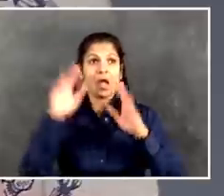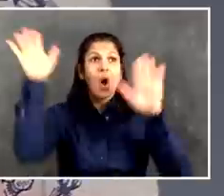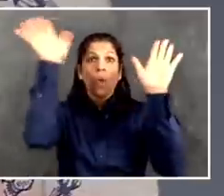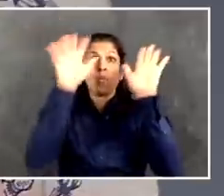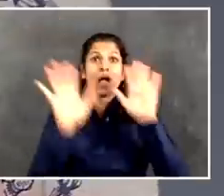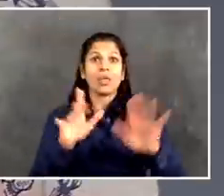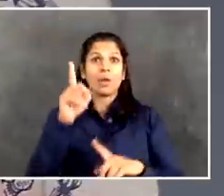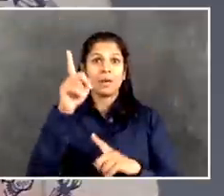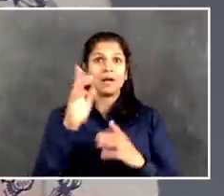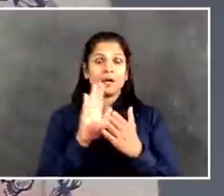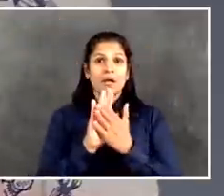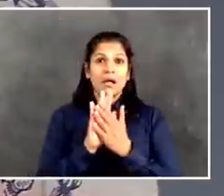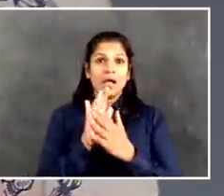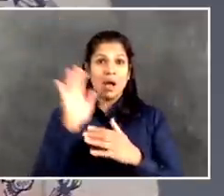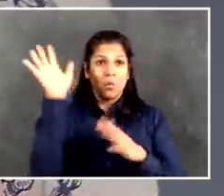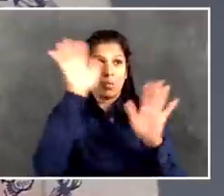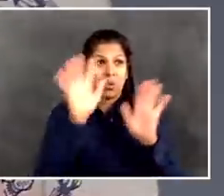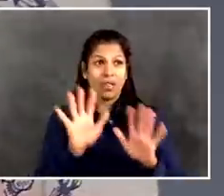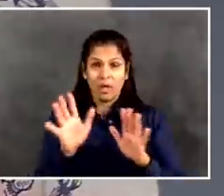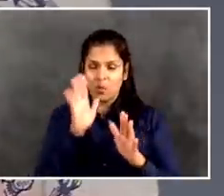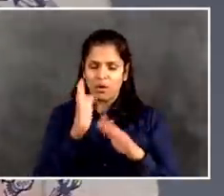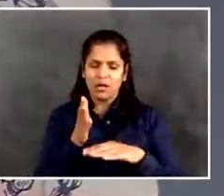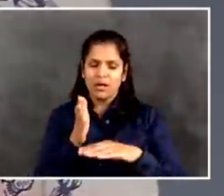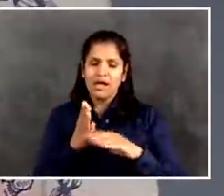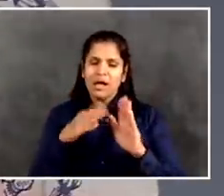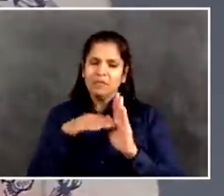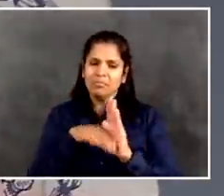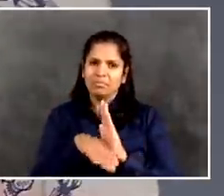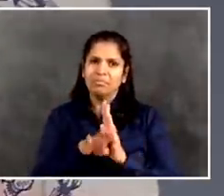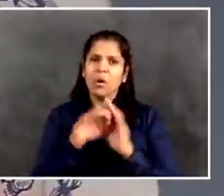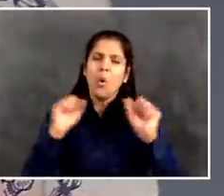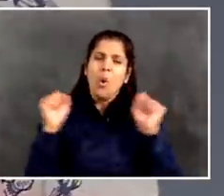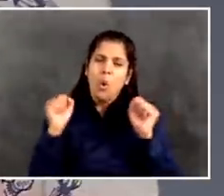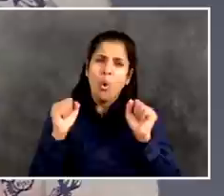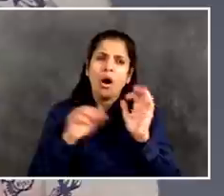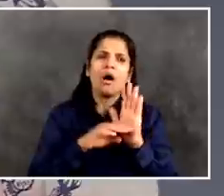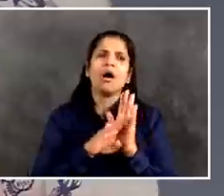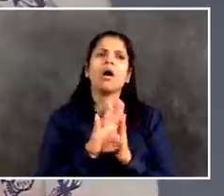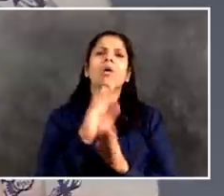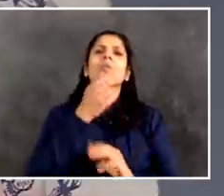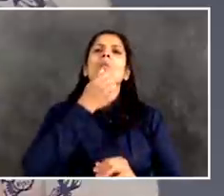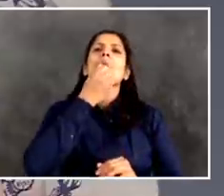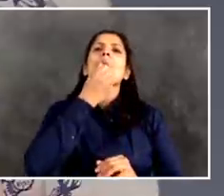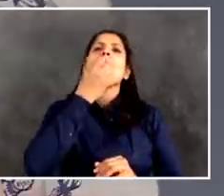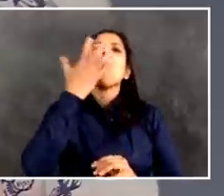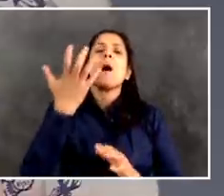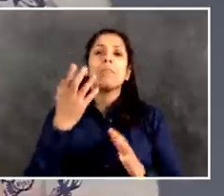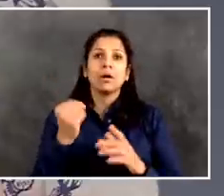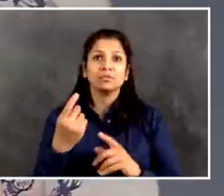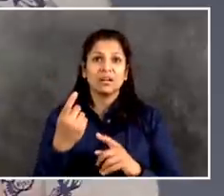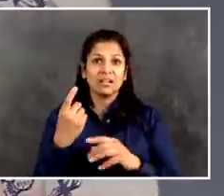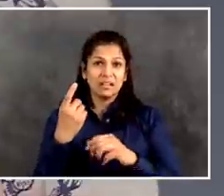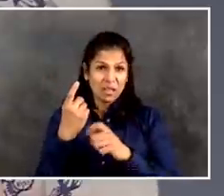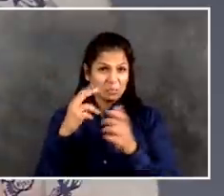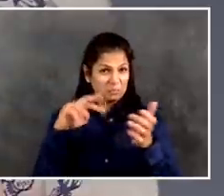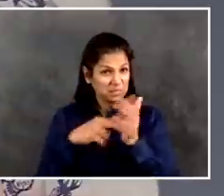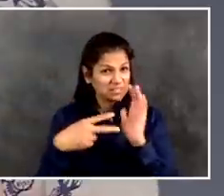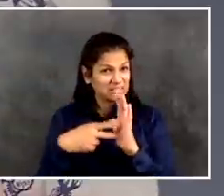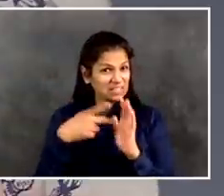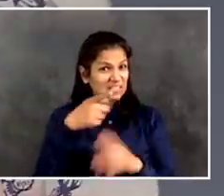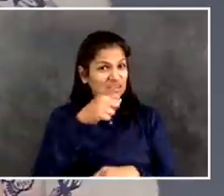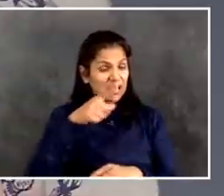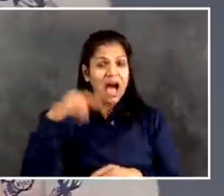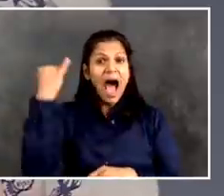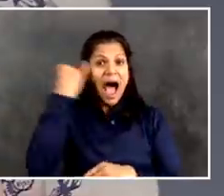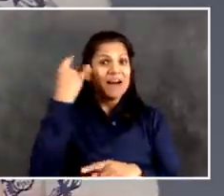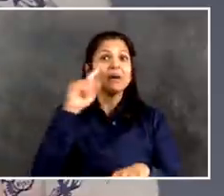Okay. So the first point, Kathleen, I'd